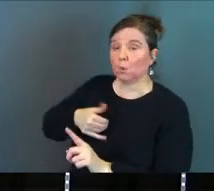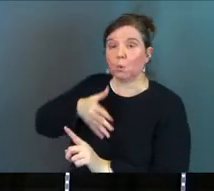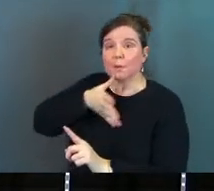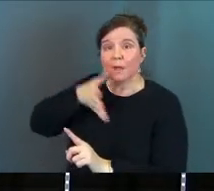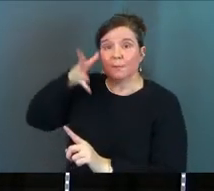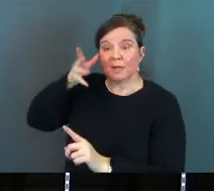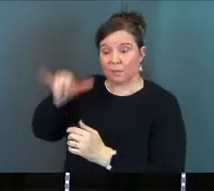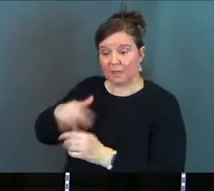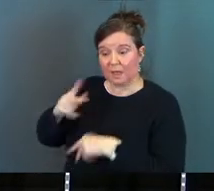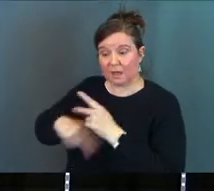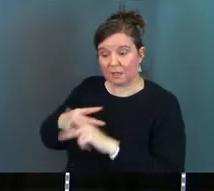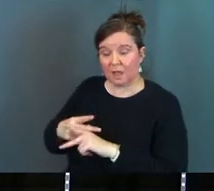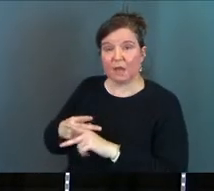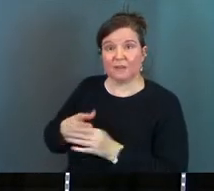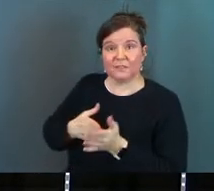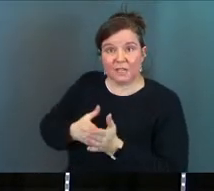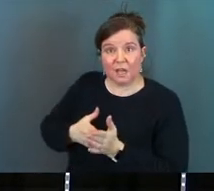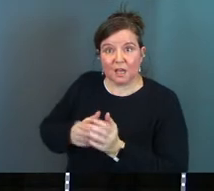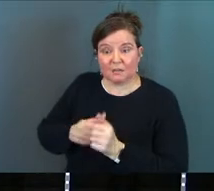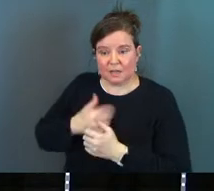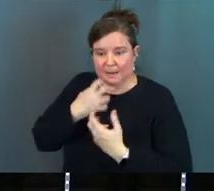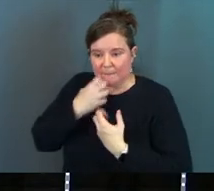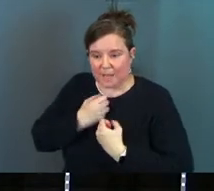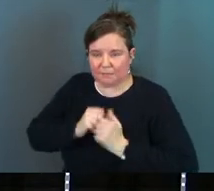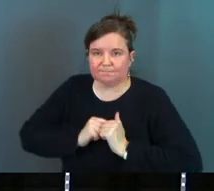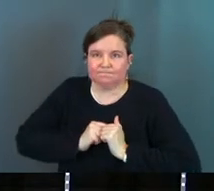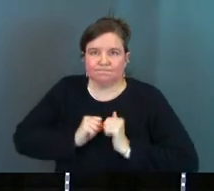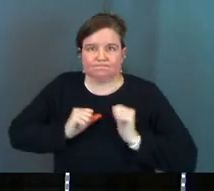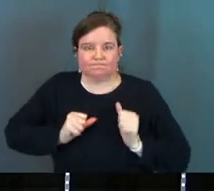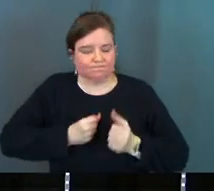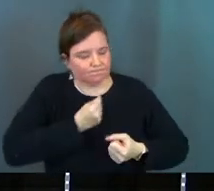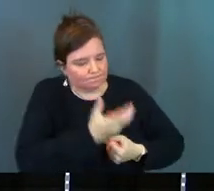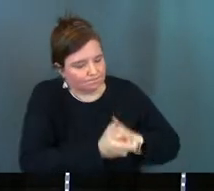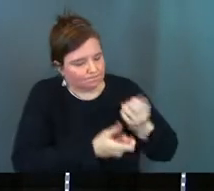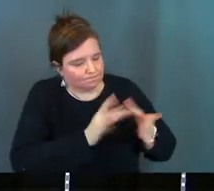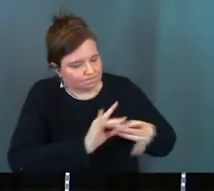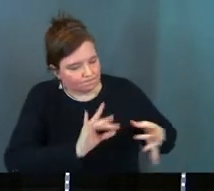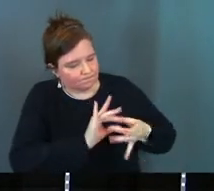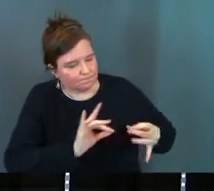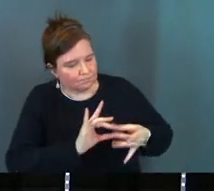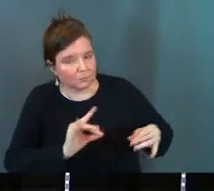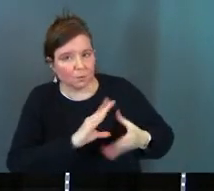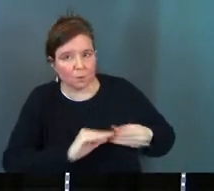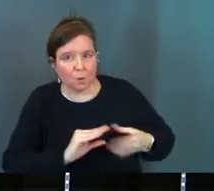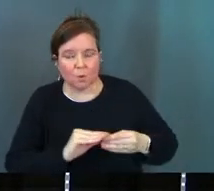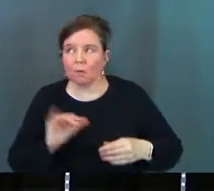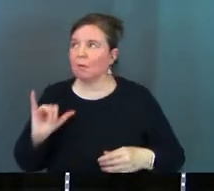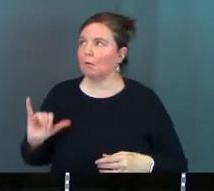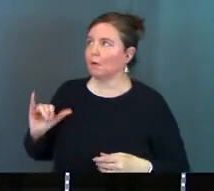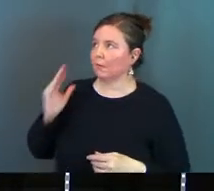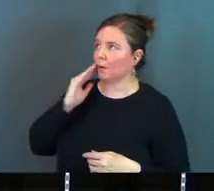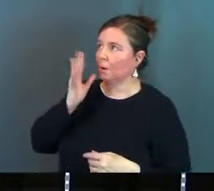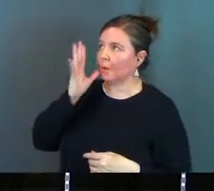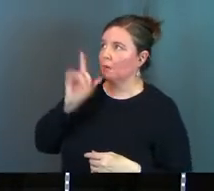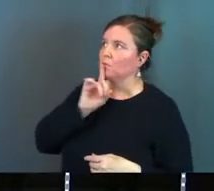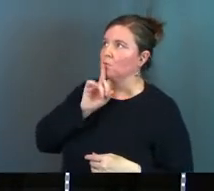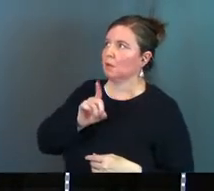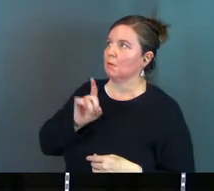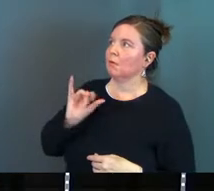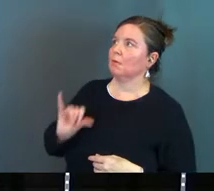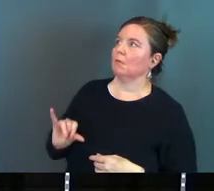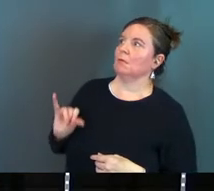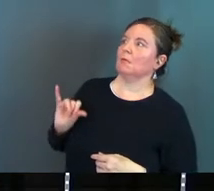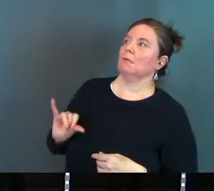mom and dad with that kind of integrity and passion are telling their kids while they're being raised there, they know mom and dad are for real.